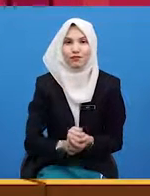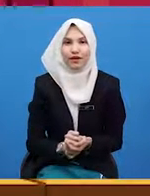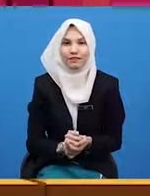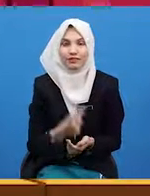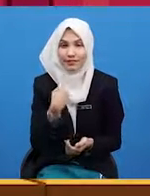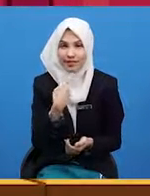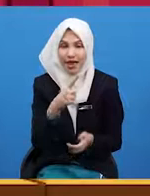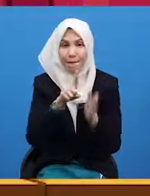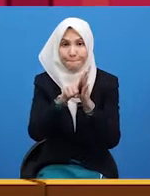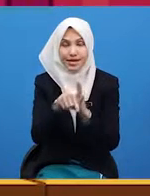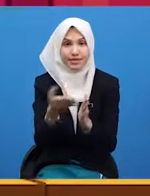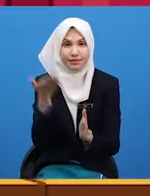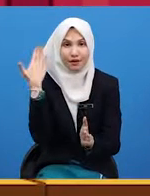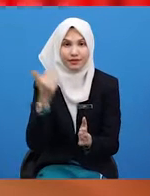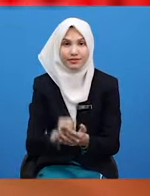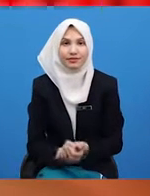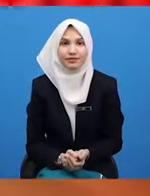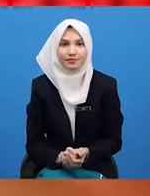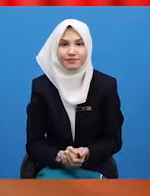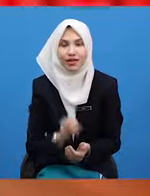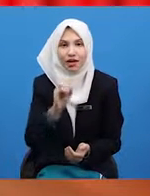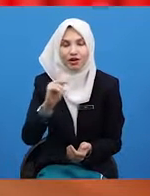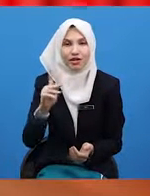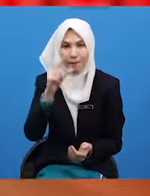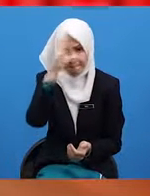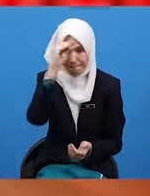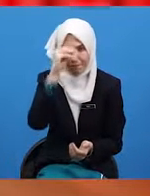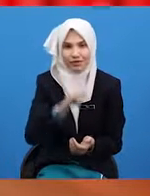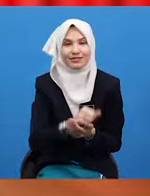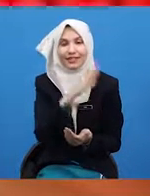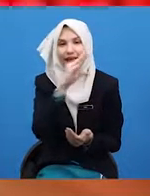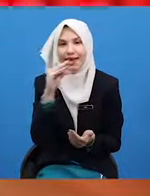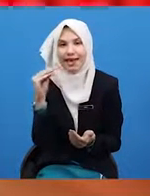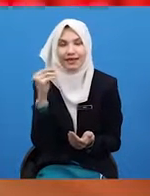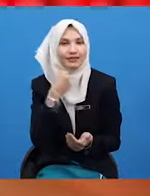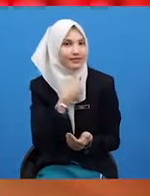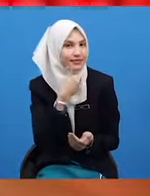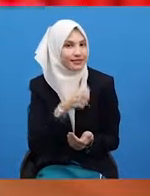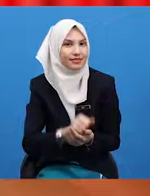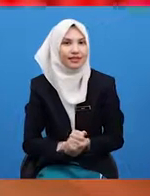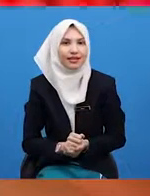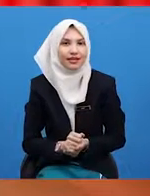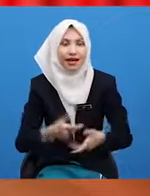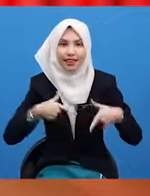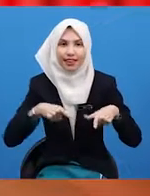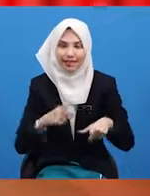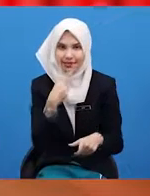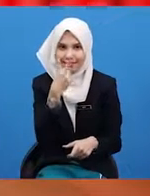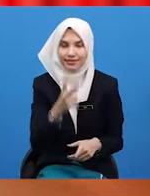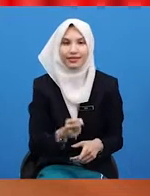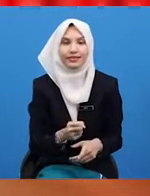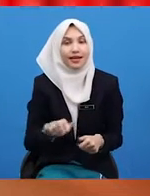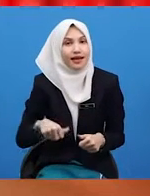minutes past. Okay boys and girls, are you keeping up with me? Let's see another